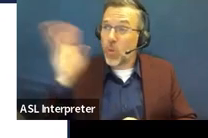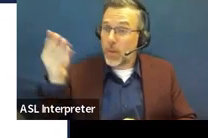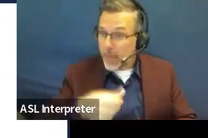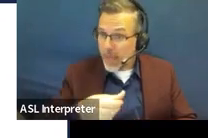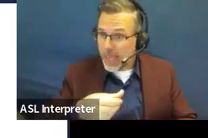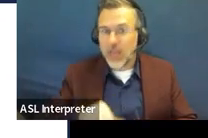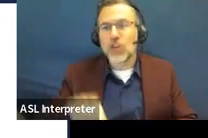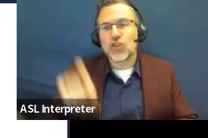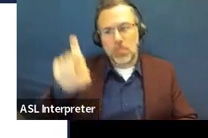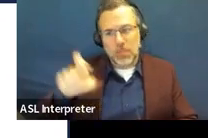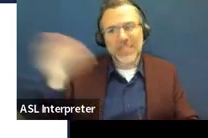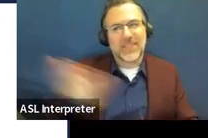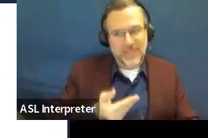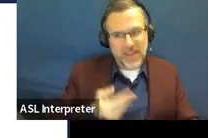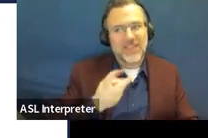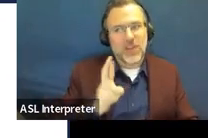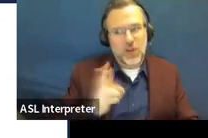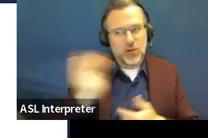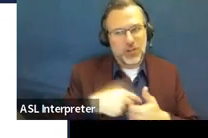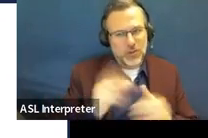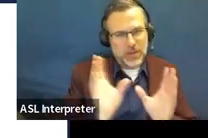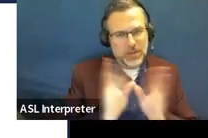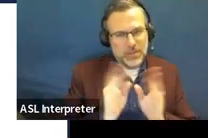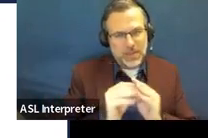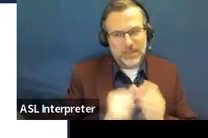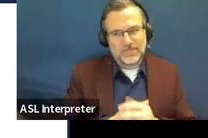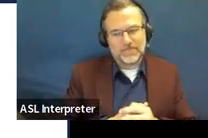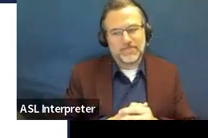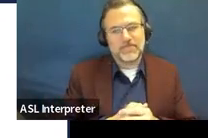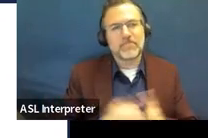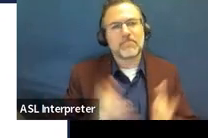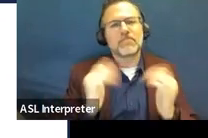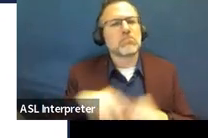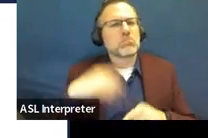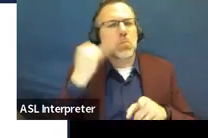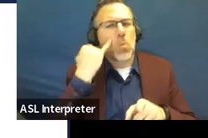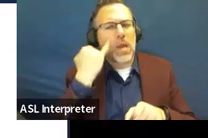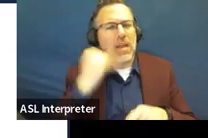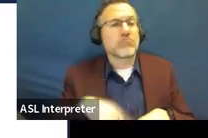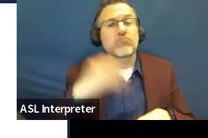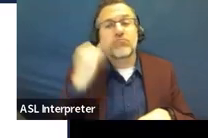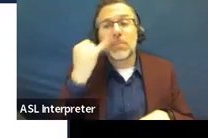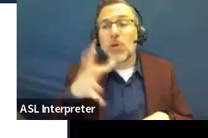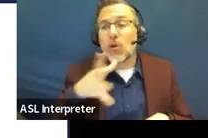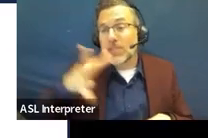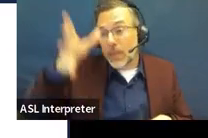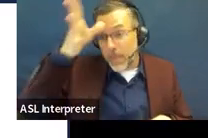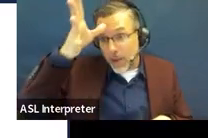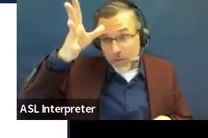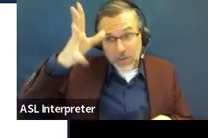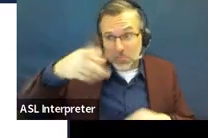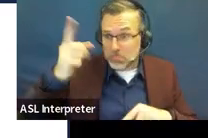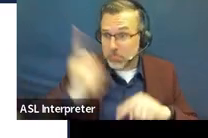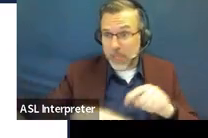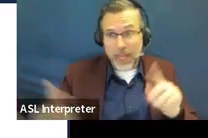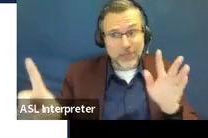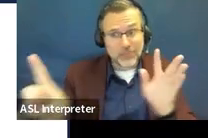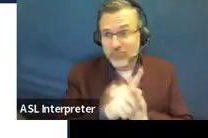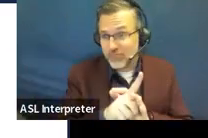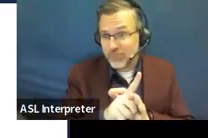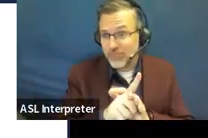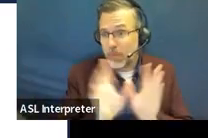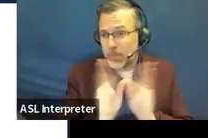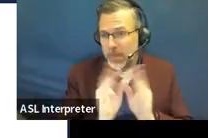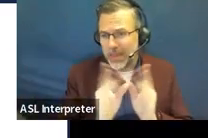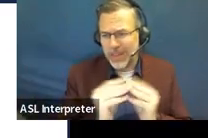And then another what if question. What if the parent can't come to the IEP meeting? This